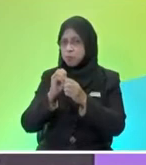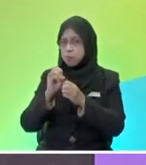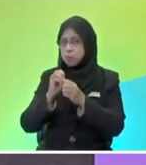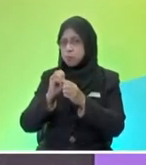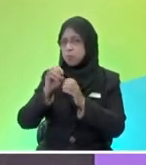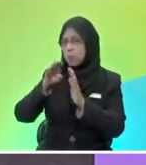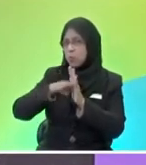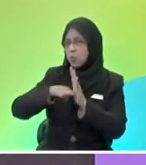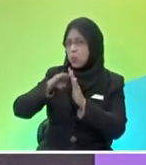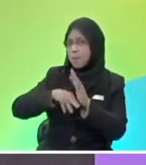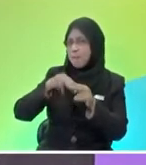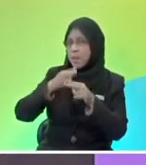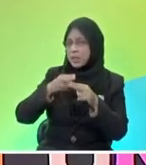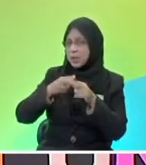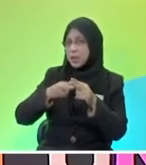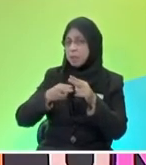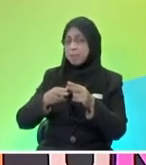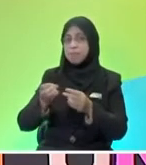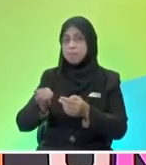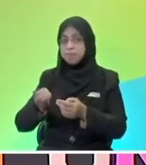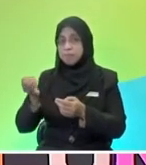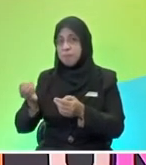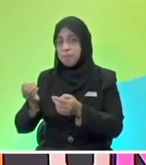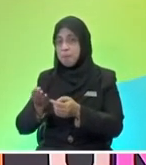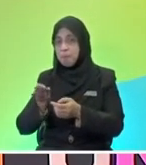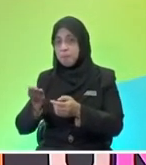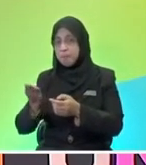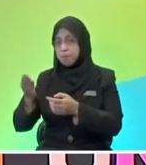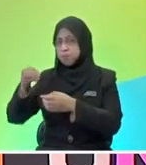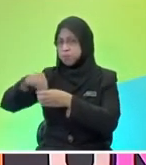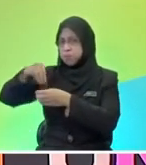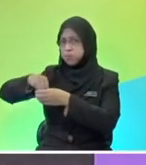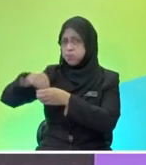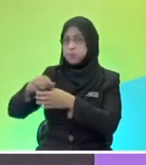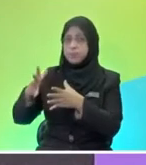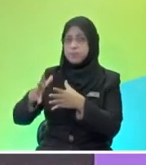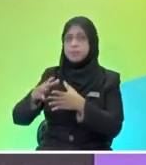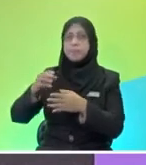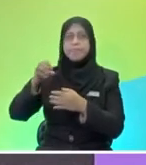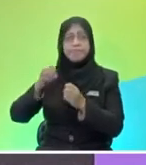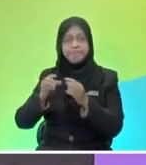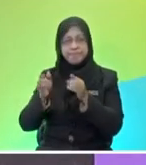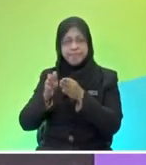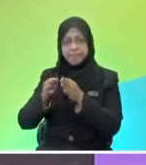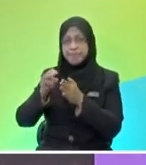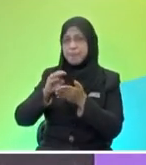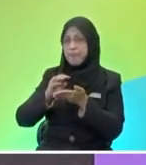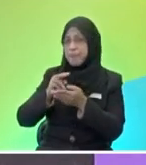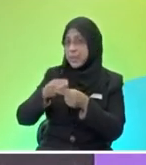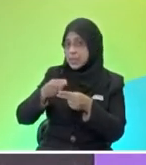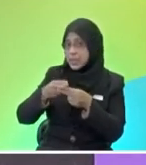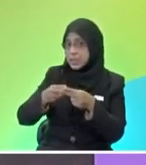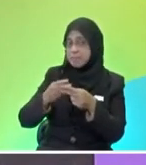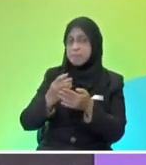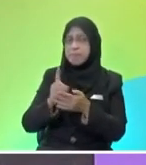mass. Okay, and while the compartment with carom chips here has more mass on it. Okay, so let us see